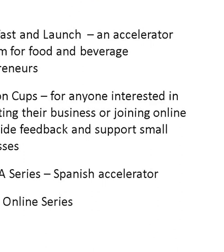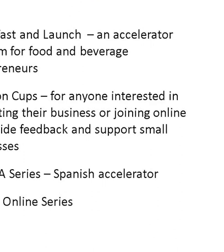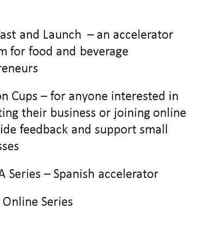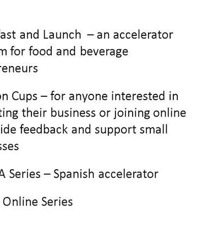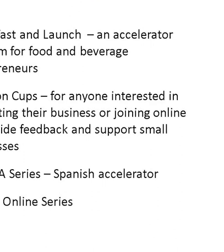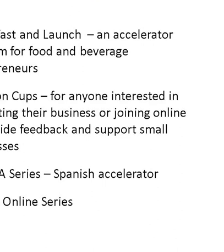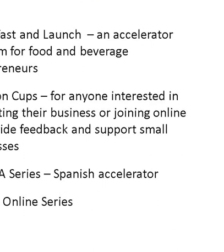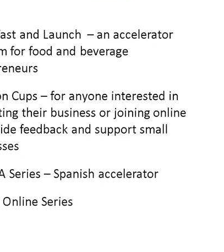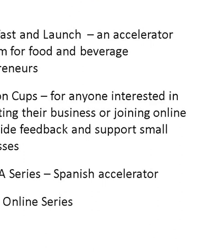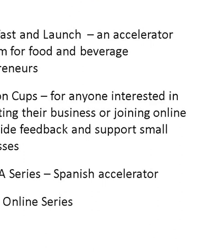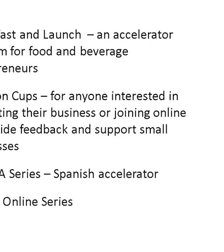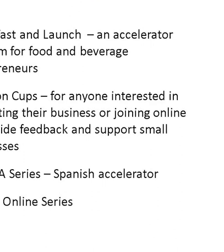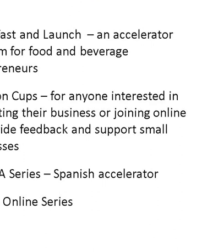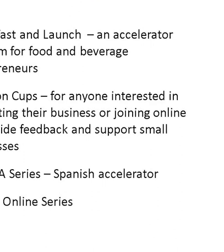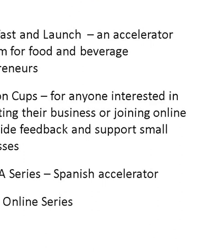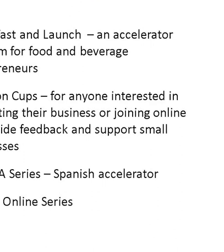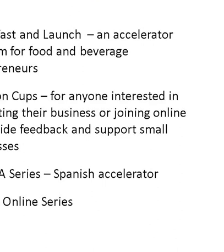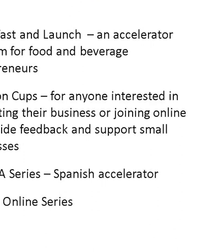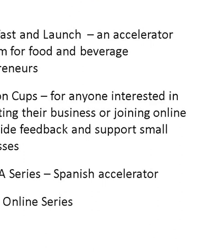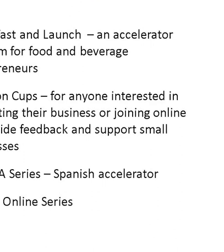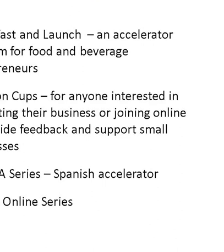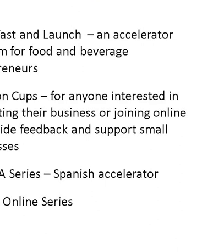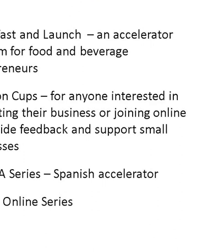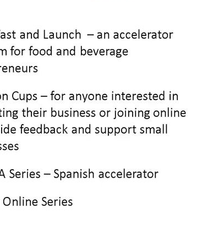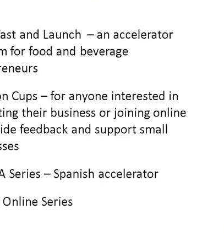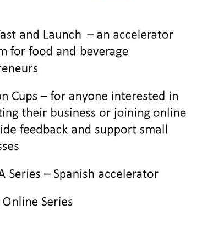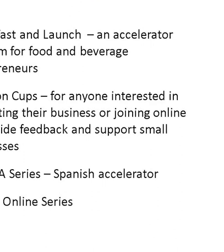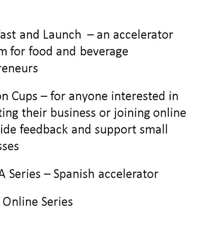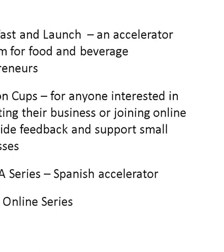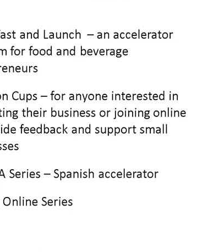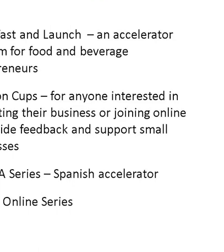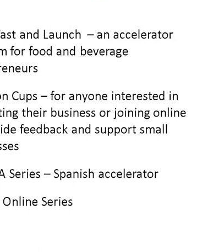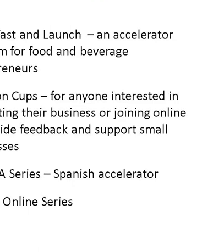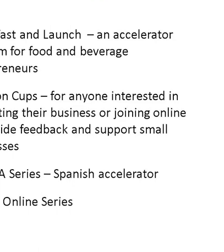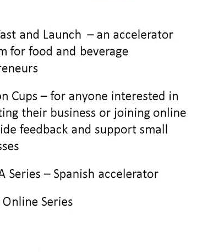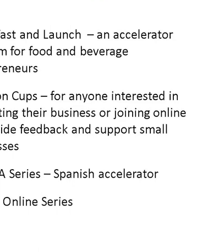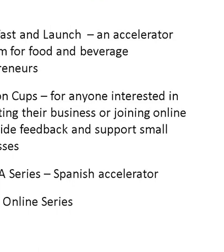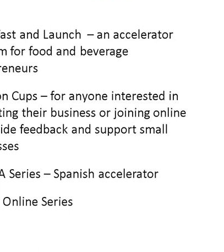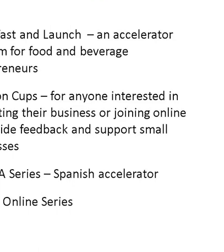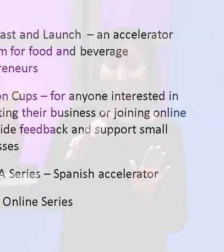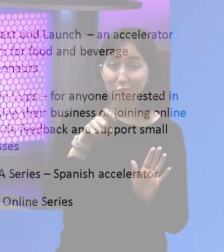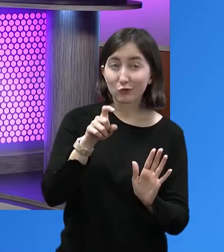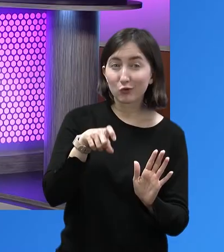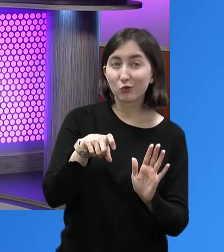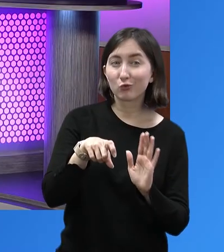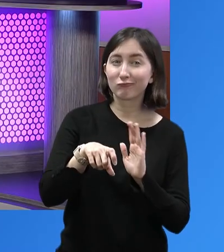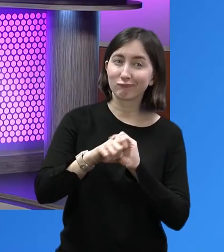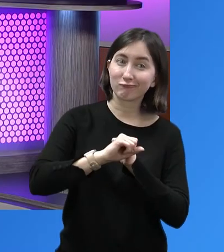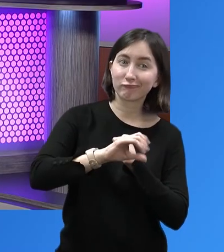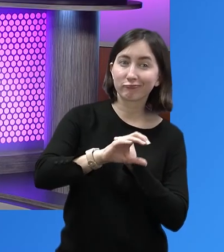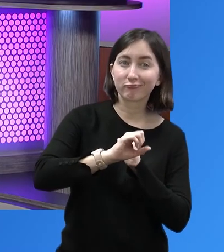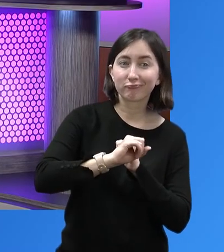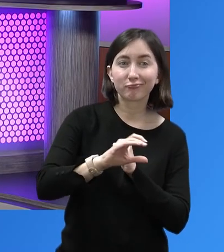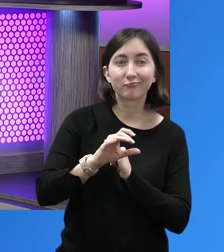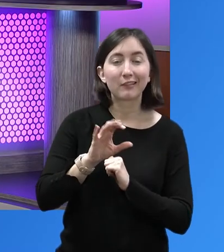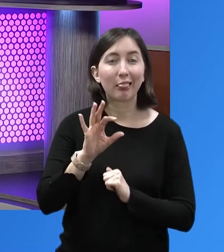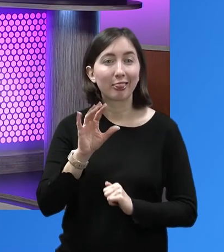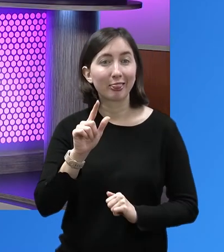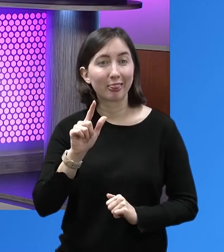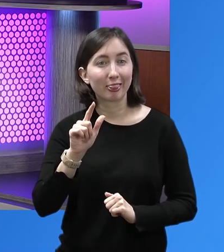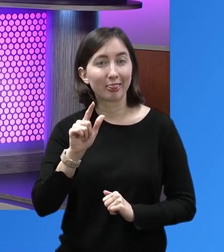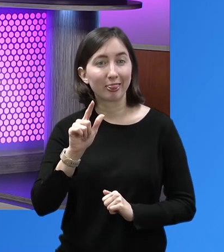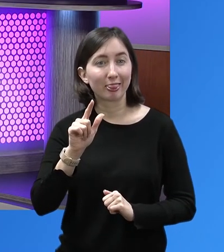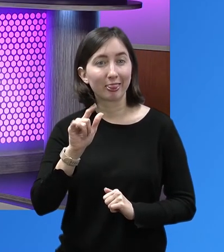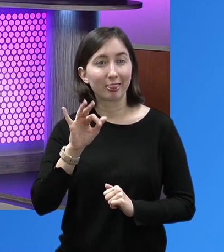we're transparent and making sure that we're able to, you know, um, share in our community what we've done. I have to put a pitch in here